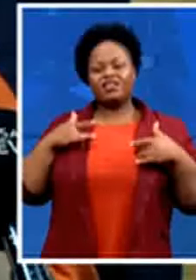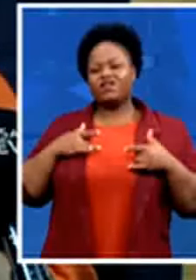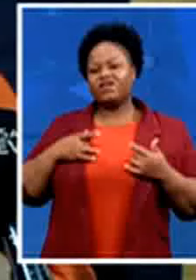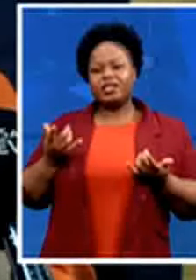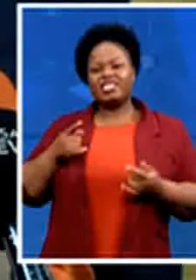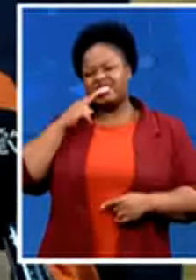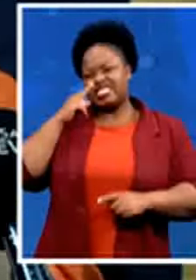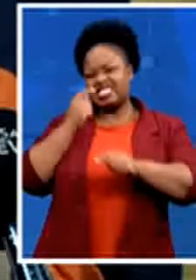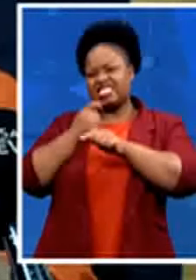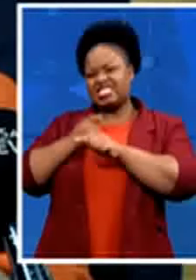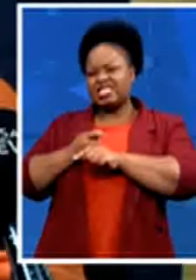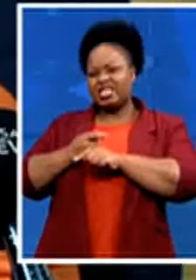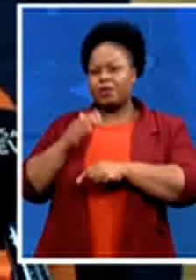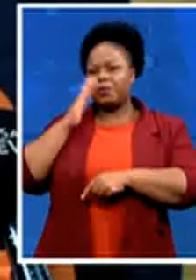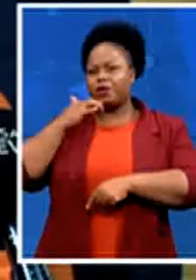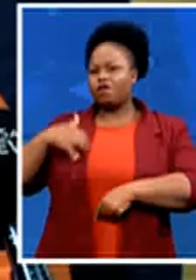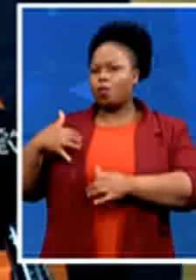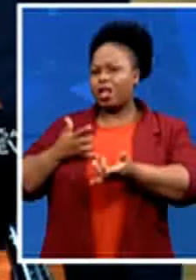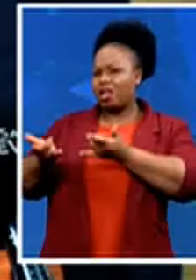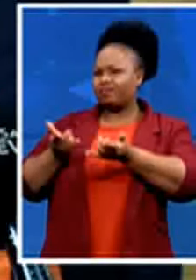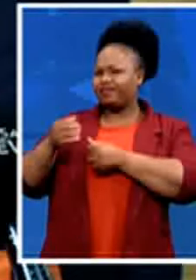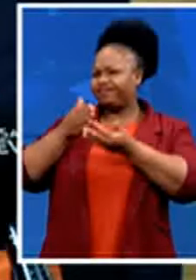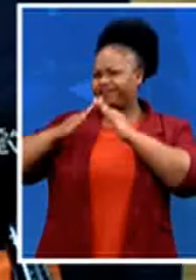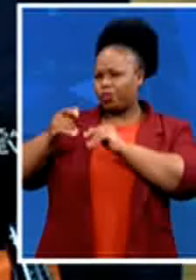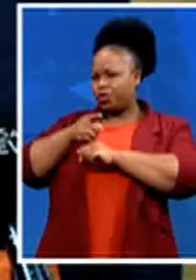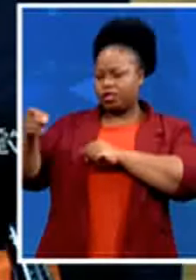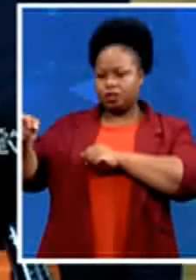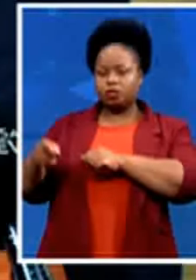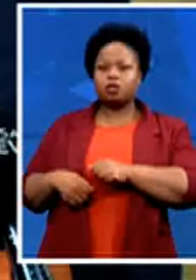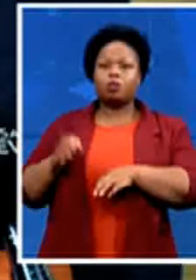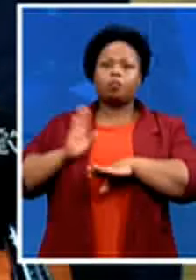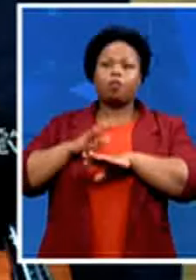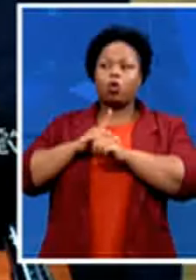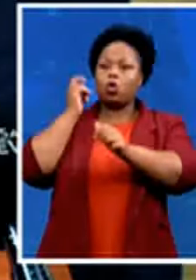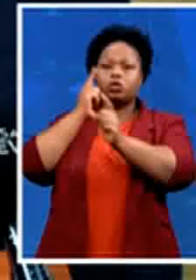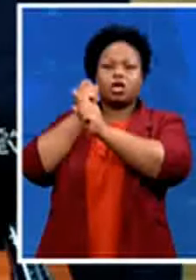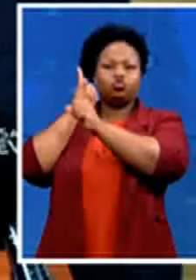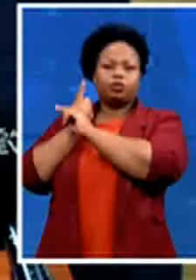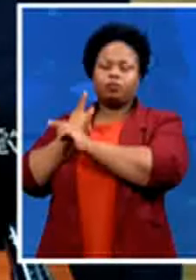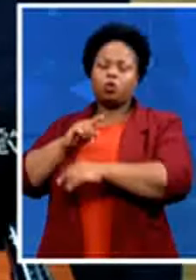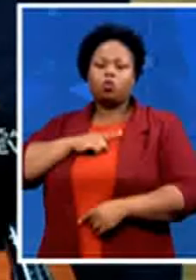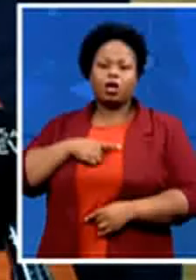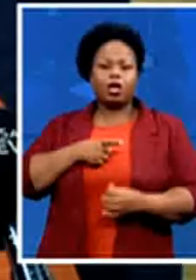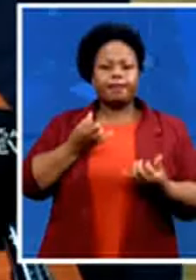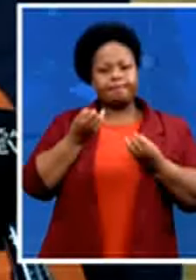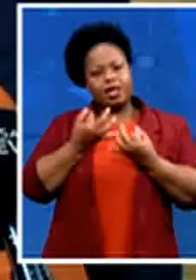and and the numbers are rising because of urbanization people are moving towards the city